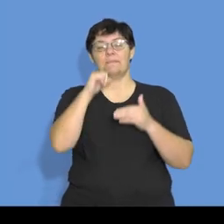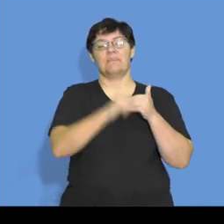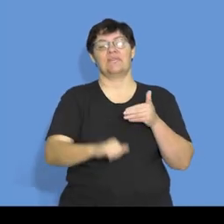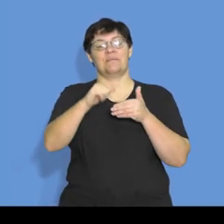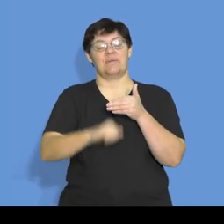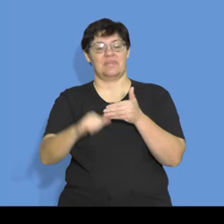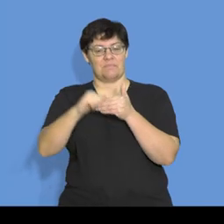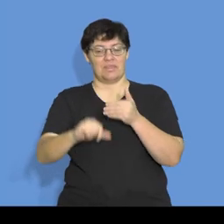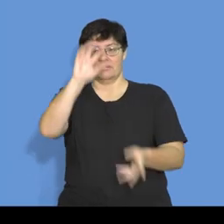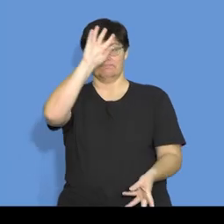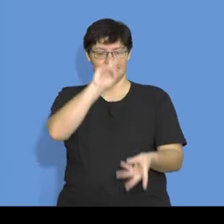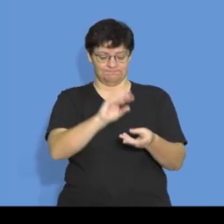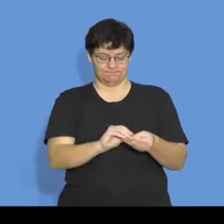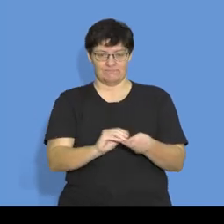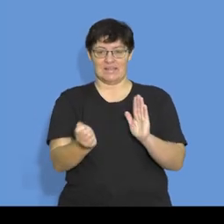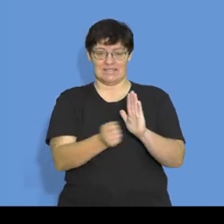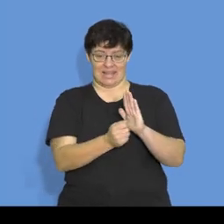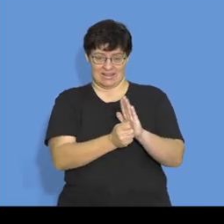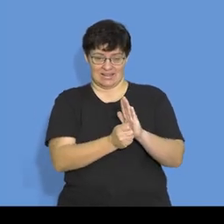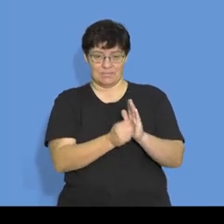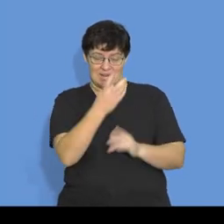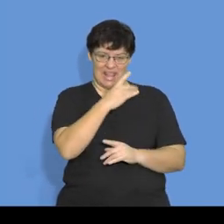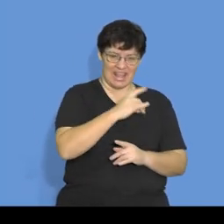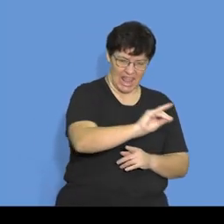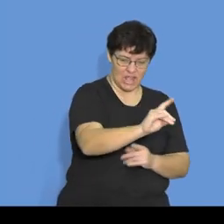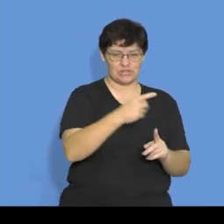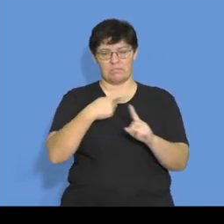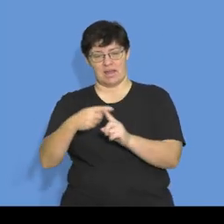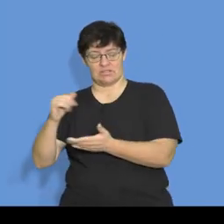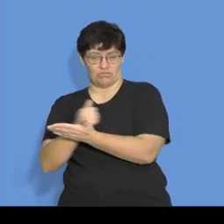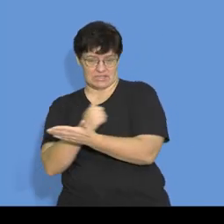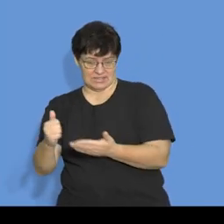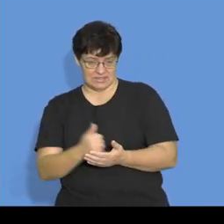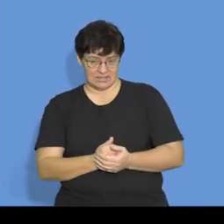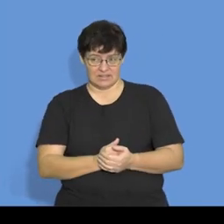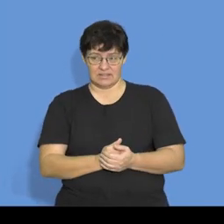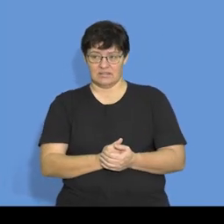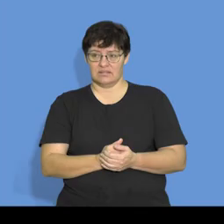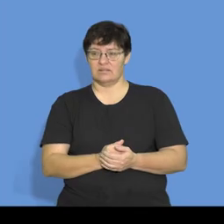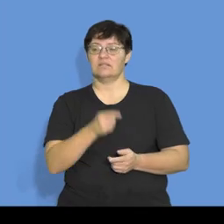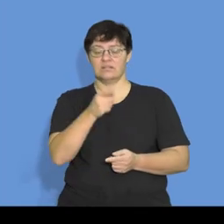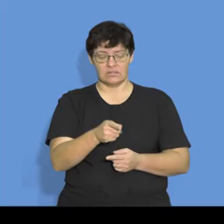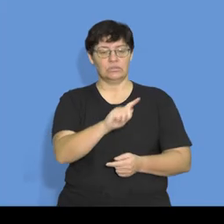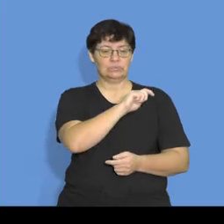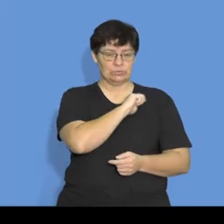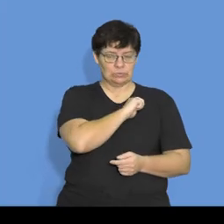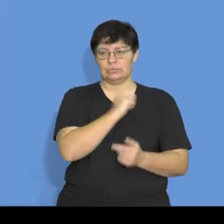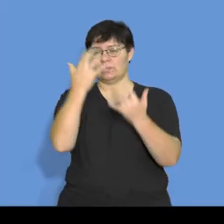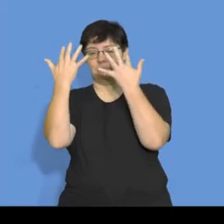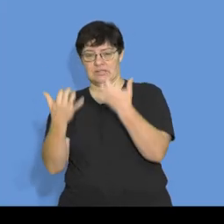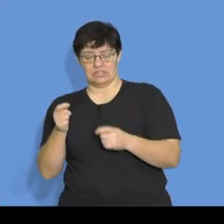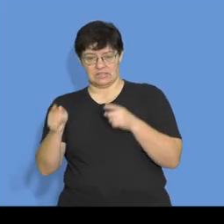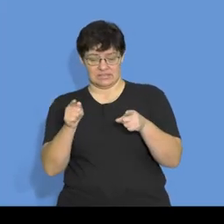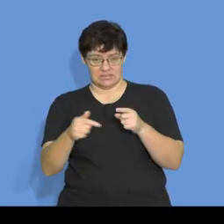total sales that you are given here. Right? And obviously, there's your actual and your budgeted. But remember,